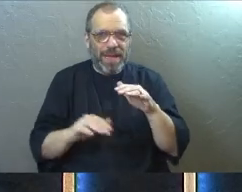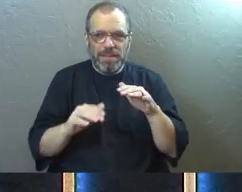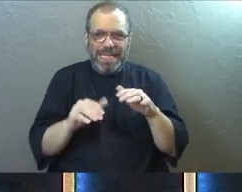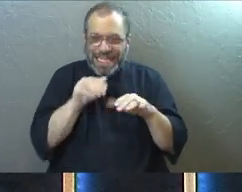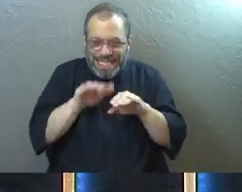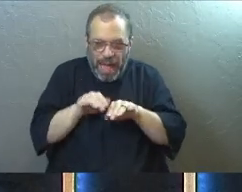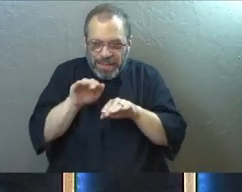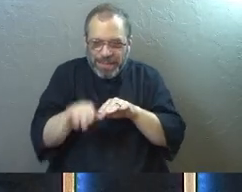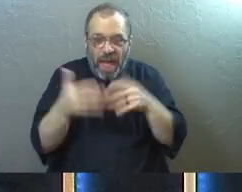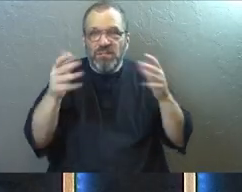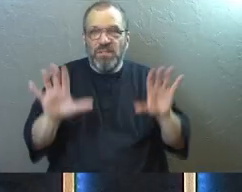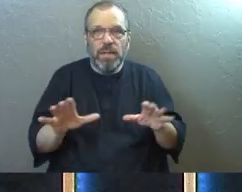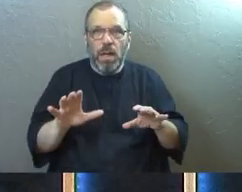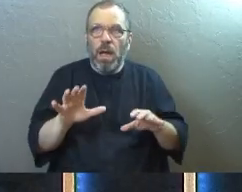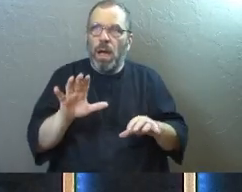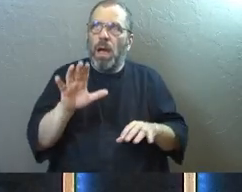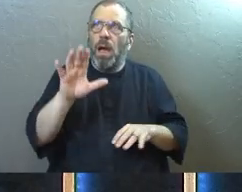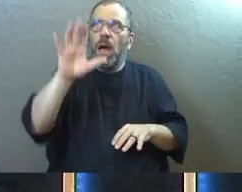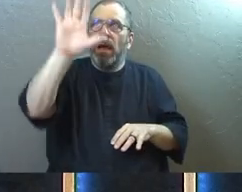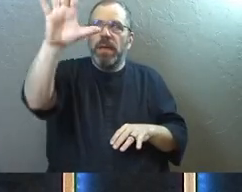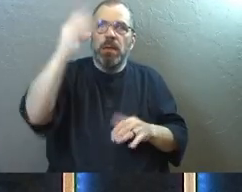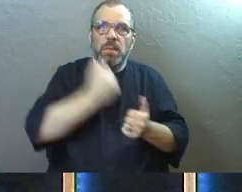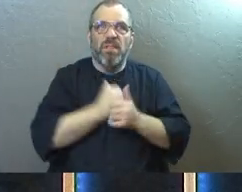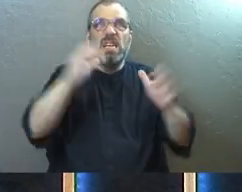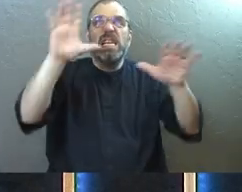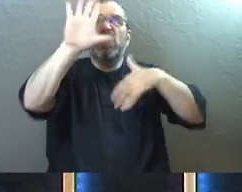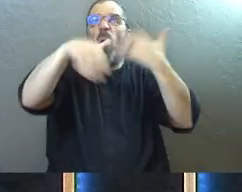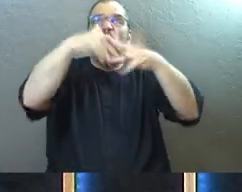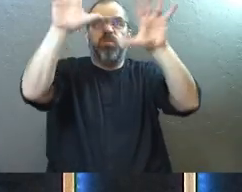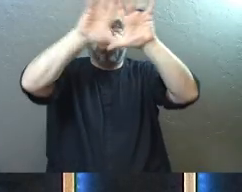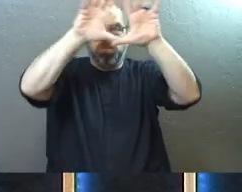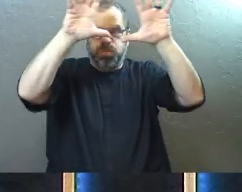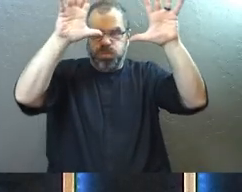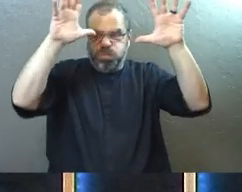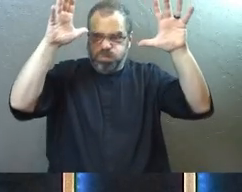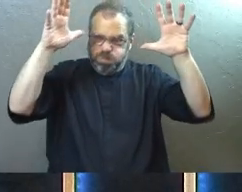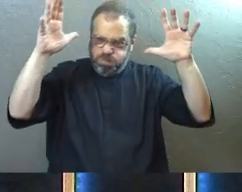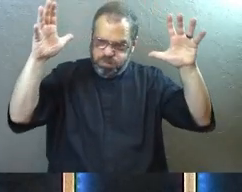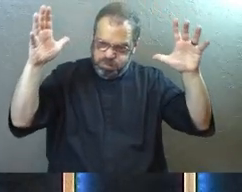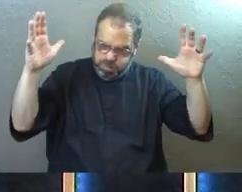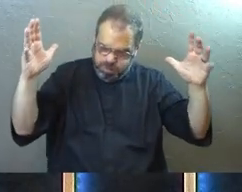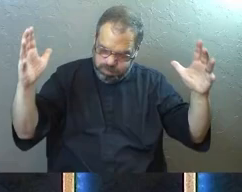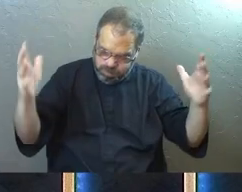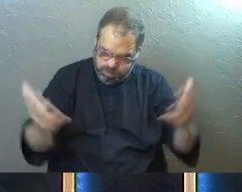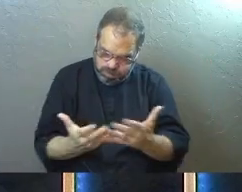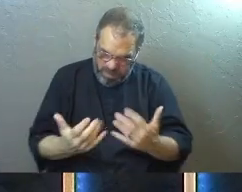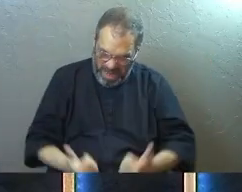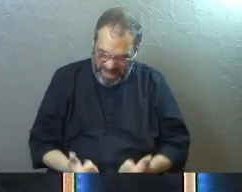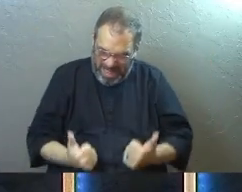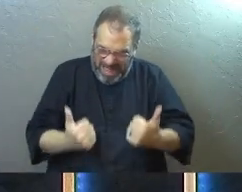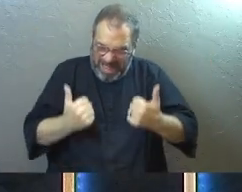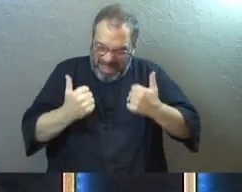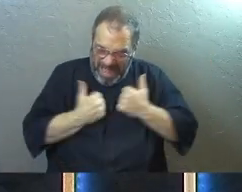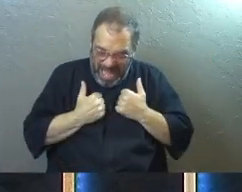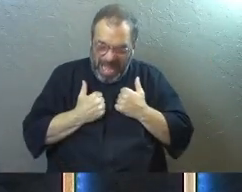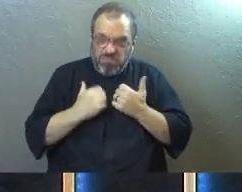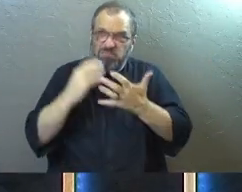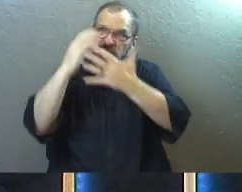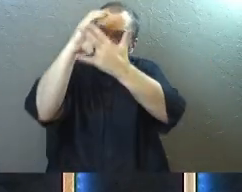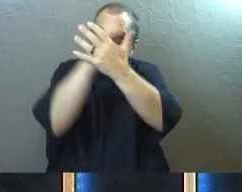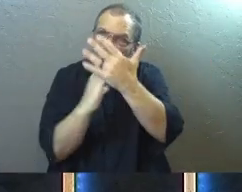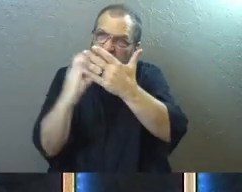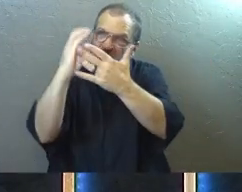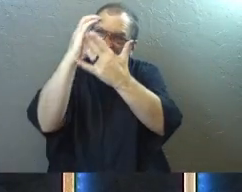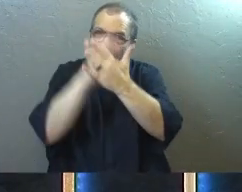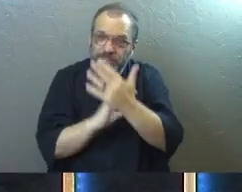It's not step one. God's love is the whole thing. God's love is the ocean that we need to spend our lives exploring.